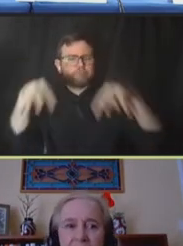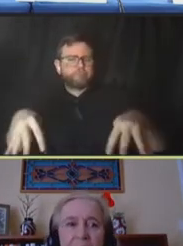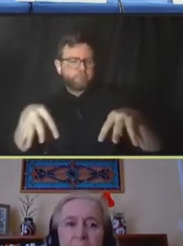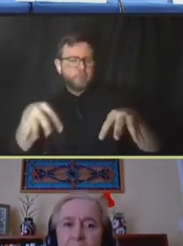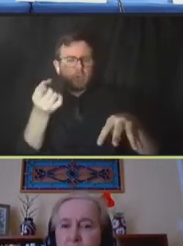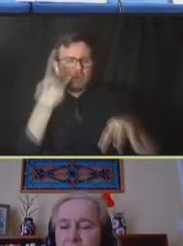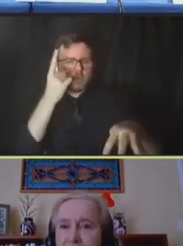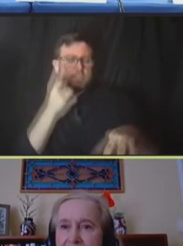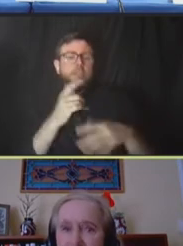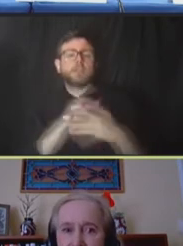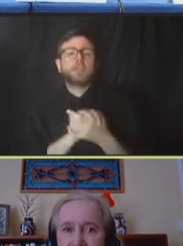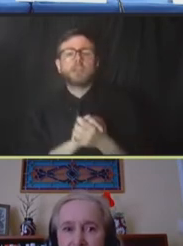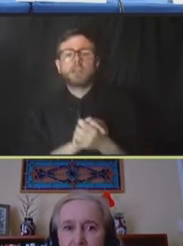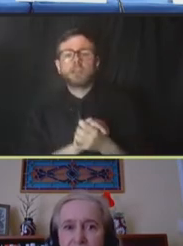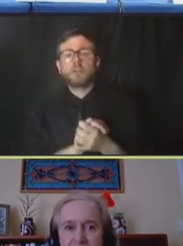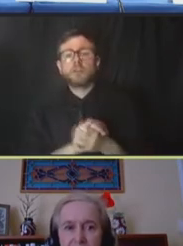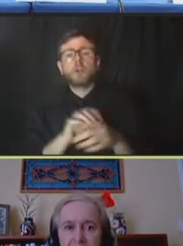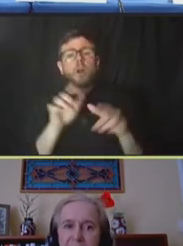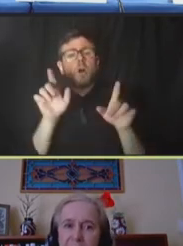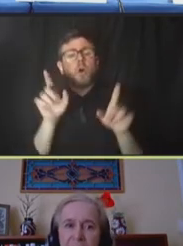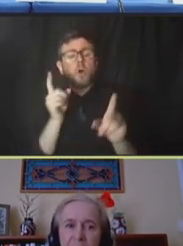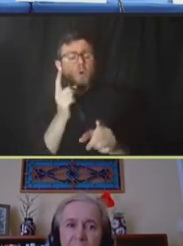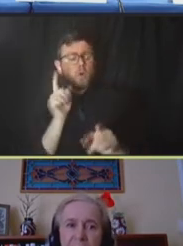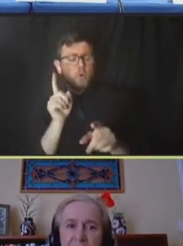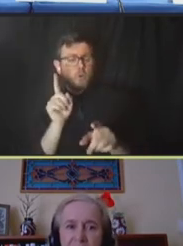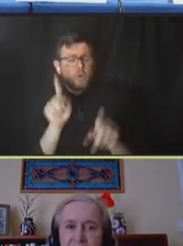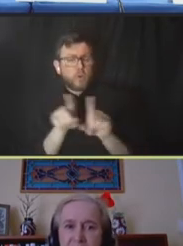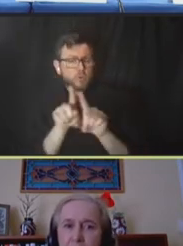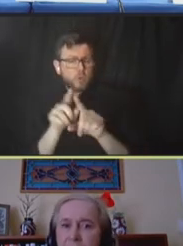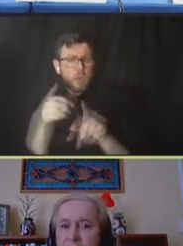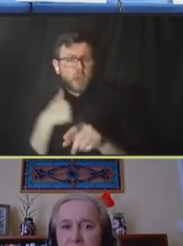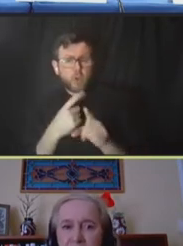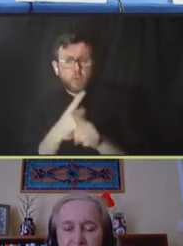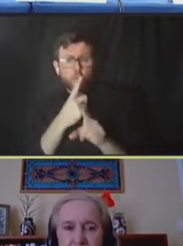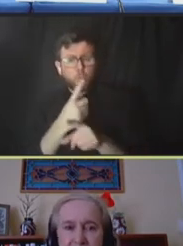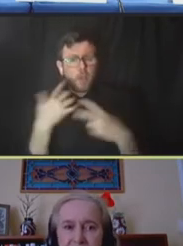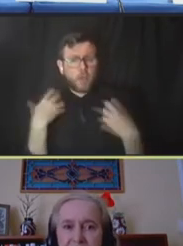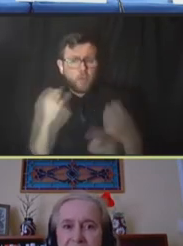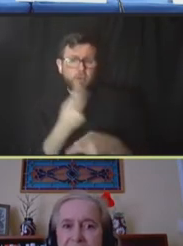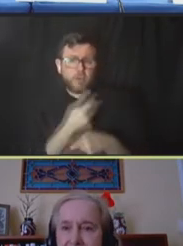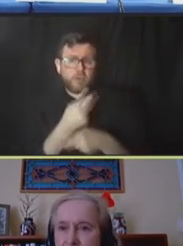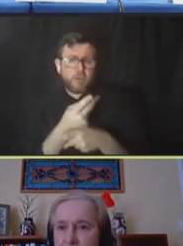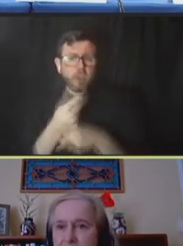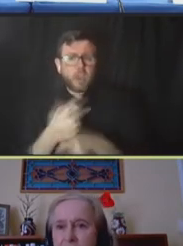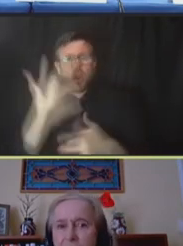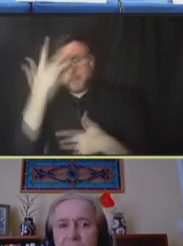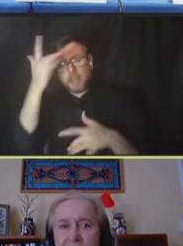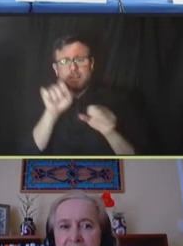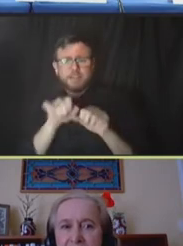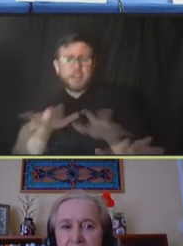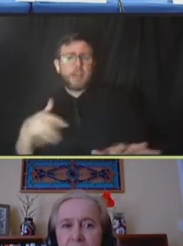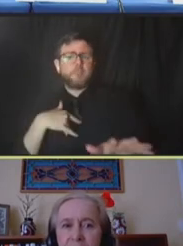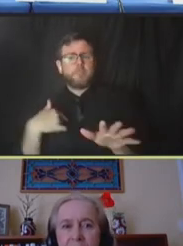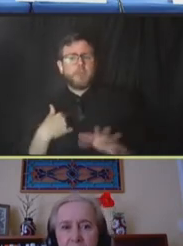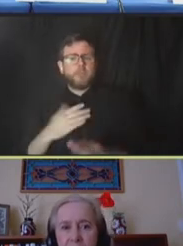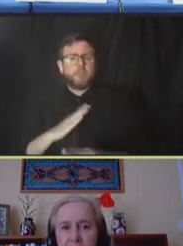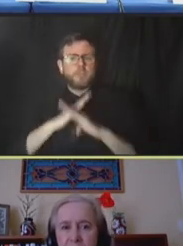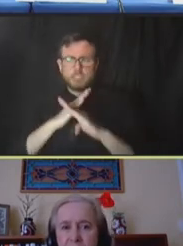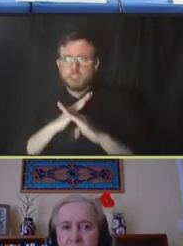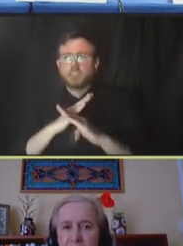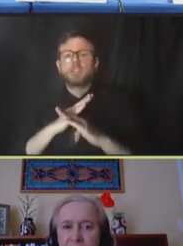having appropriate healthcare pandemic mitigation processes and procedures in place is essential to continuing